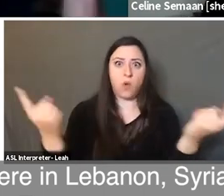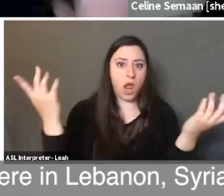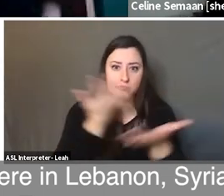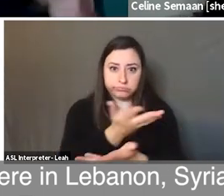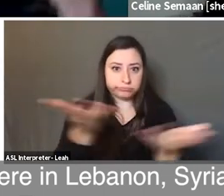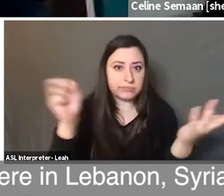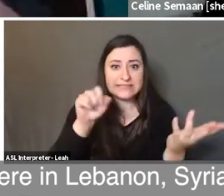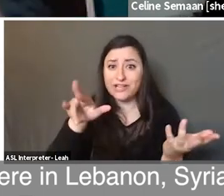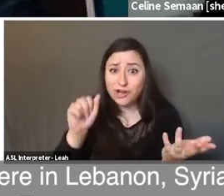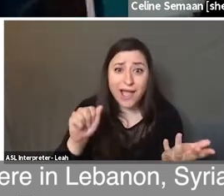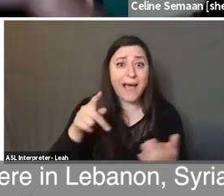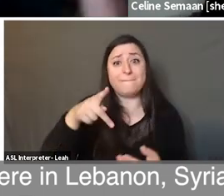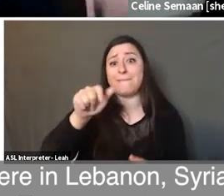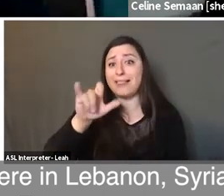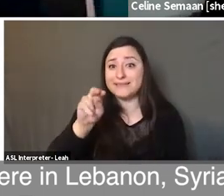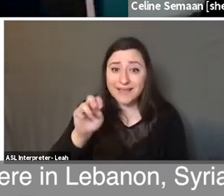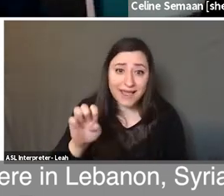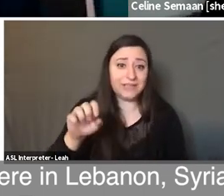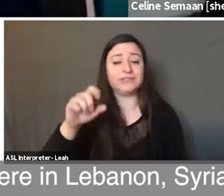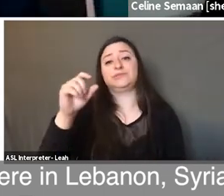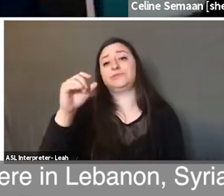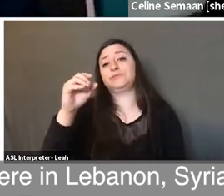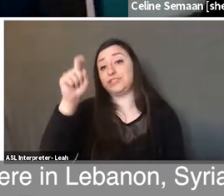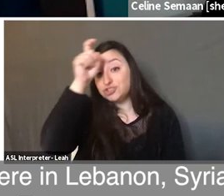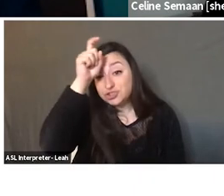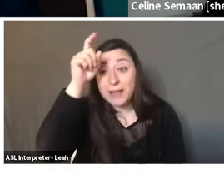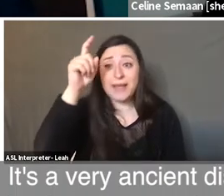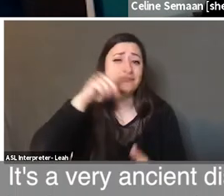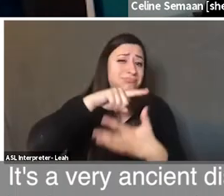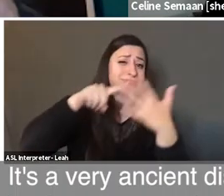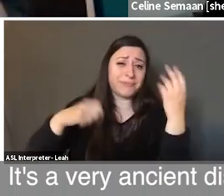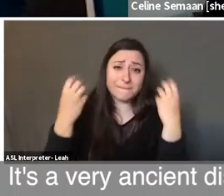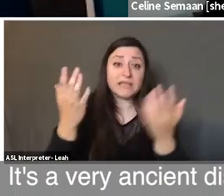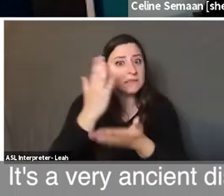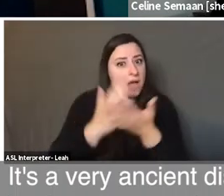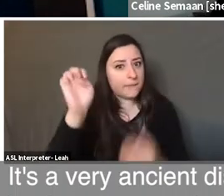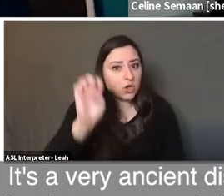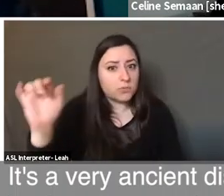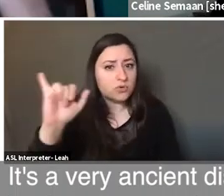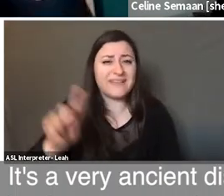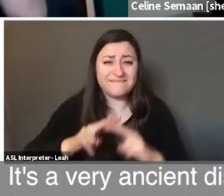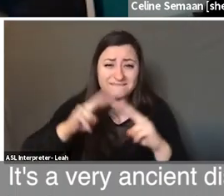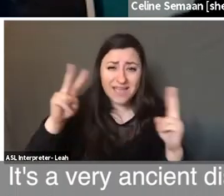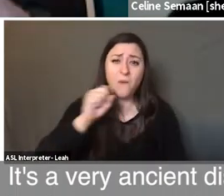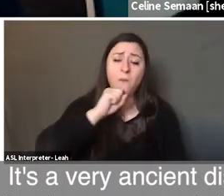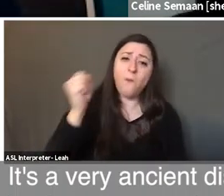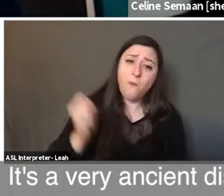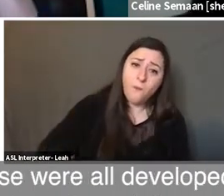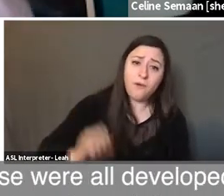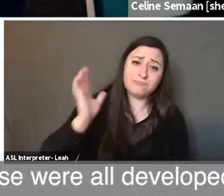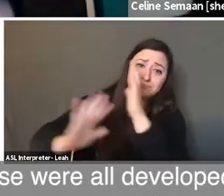Syria, Palestine, Jordan, Egypt, even parts of Iraq. It's a very ancient dish that has many